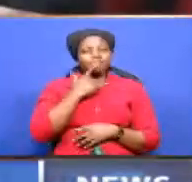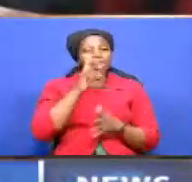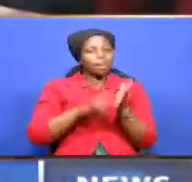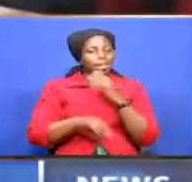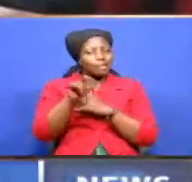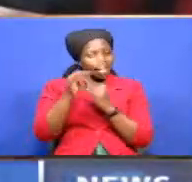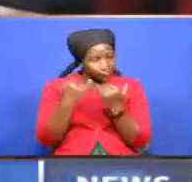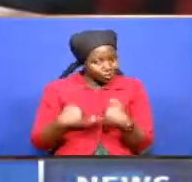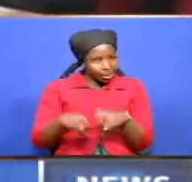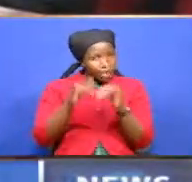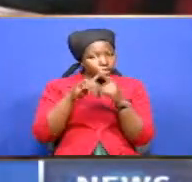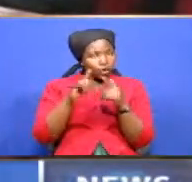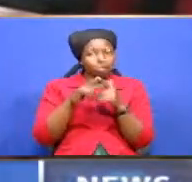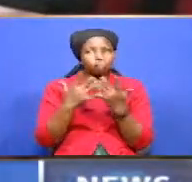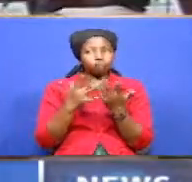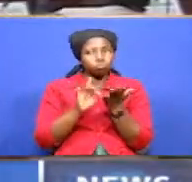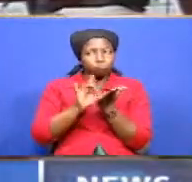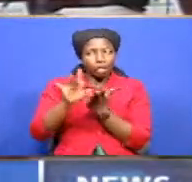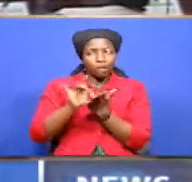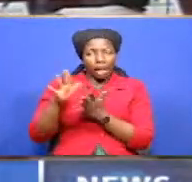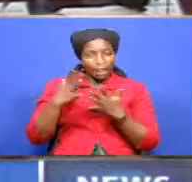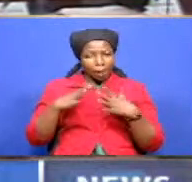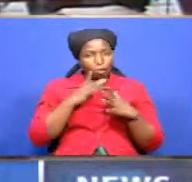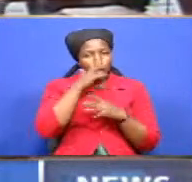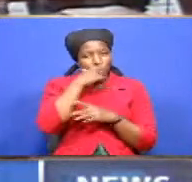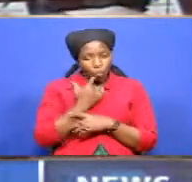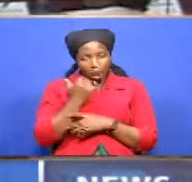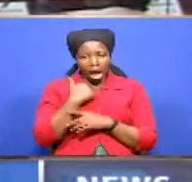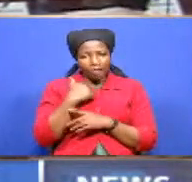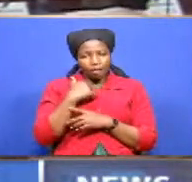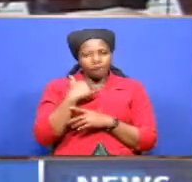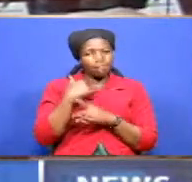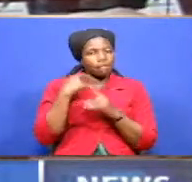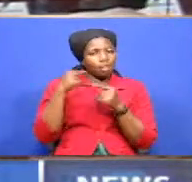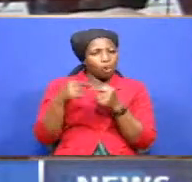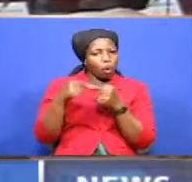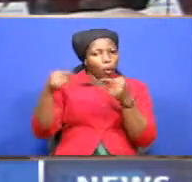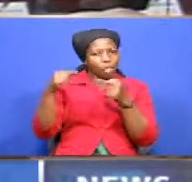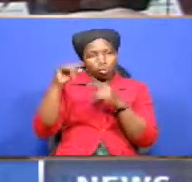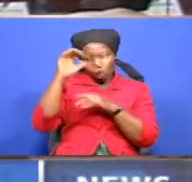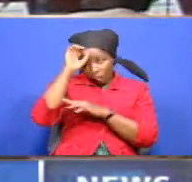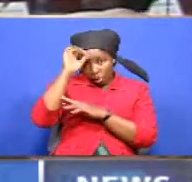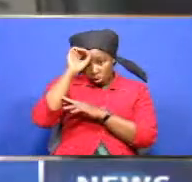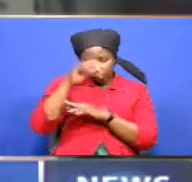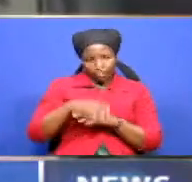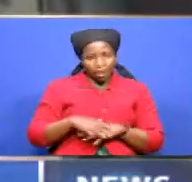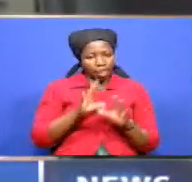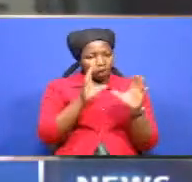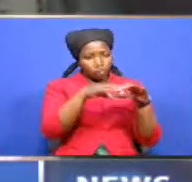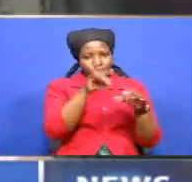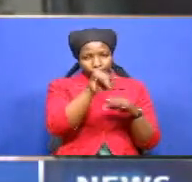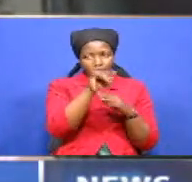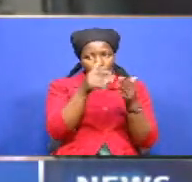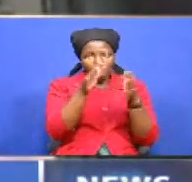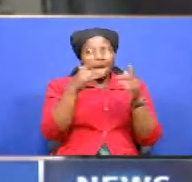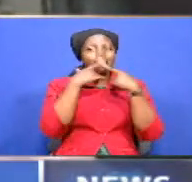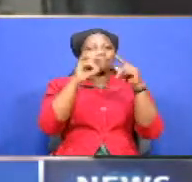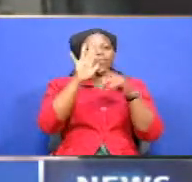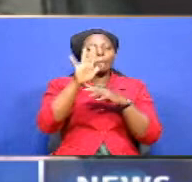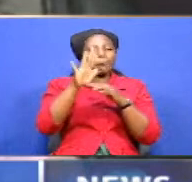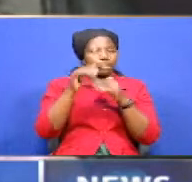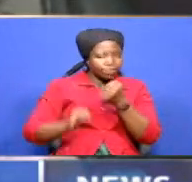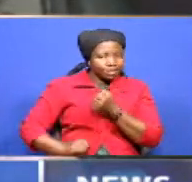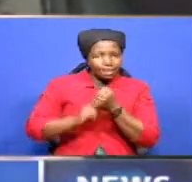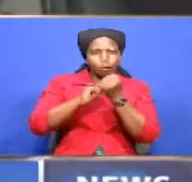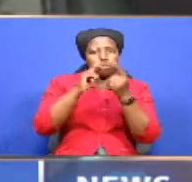attempt to chastise persons holding contrary opinion in the ruling outfit. The group that has openly declared its allegiance